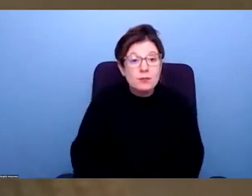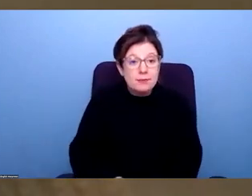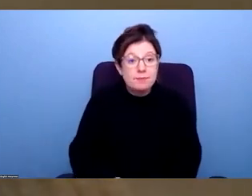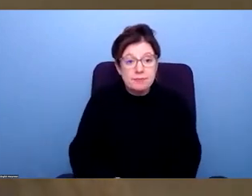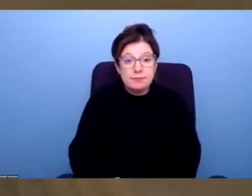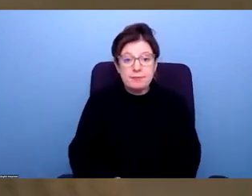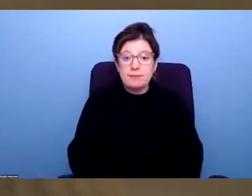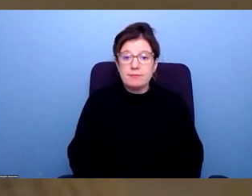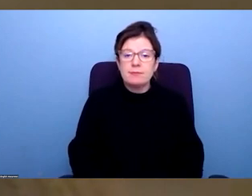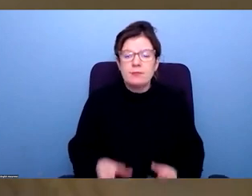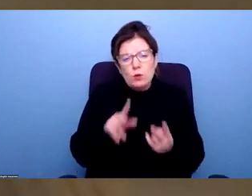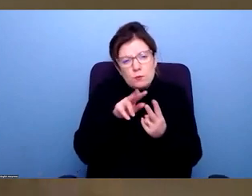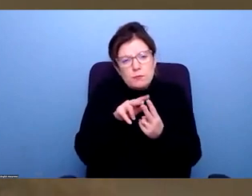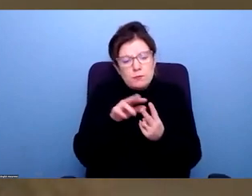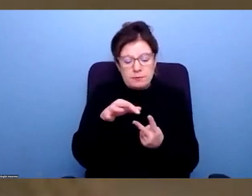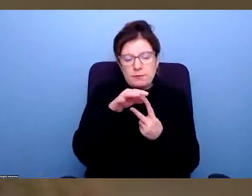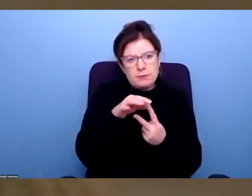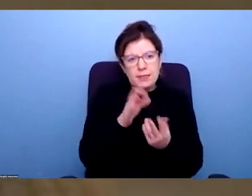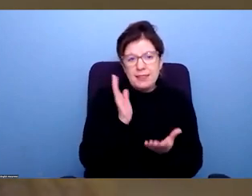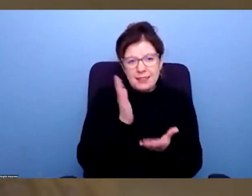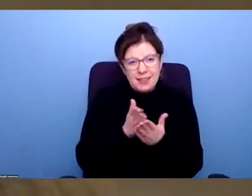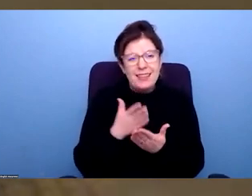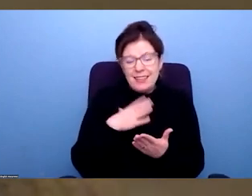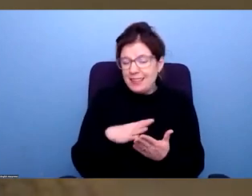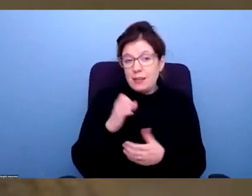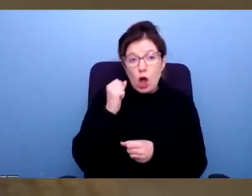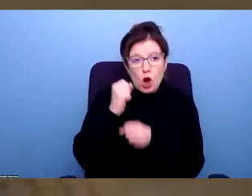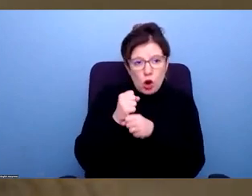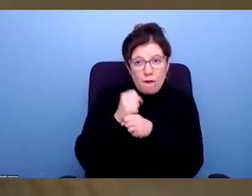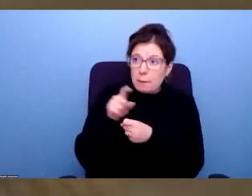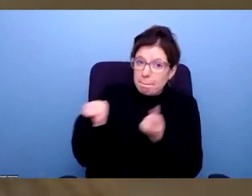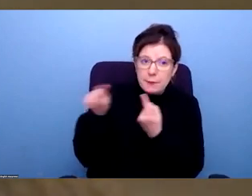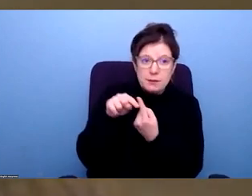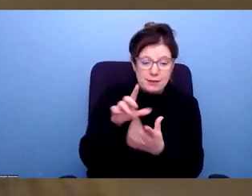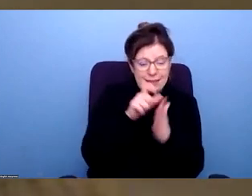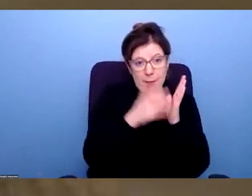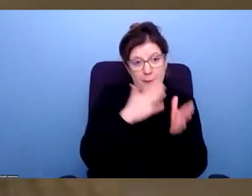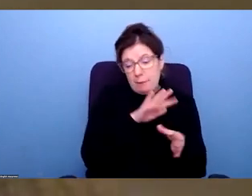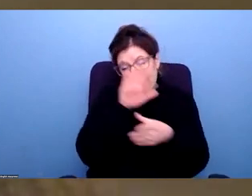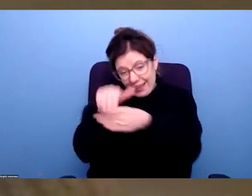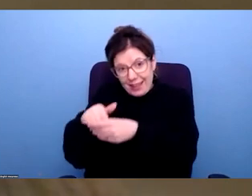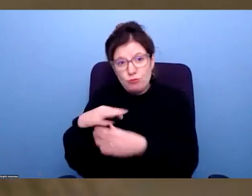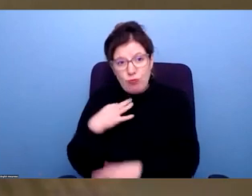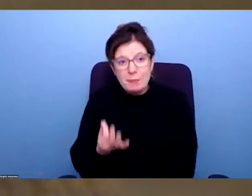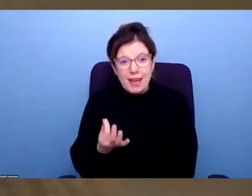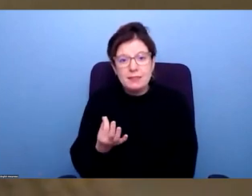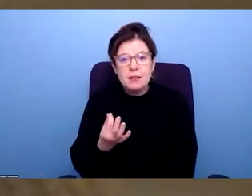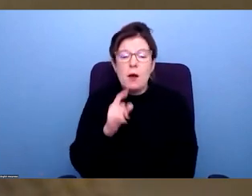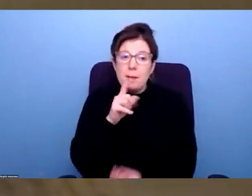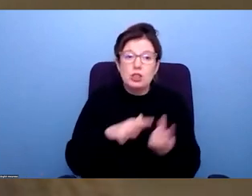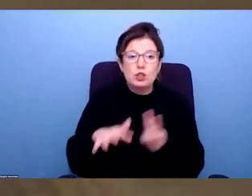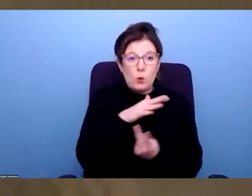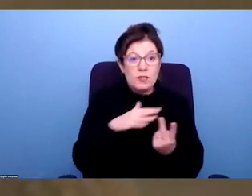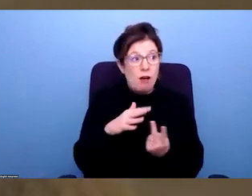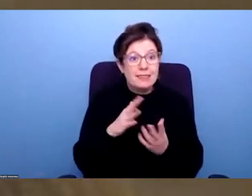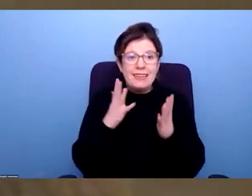think there's kind of two things there. One, we desperately need governmental representation. But two, I think as a society, we need to face some of